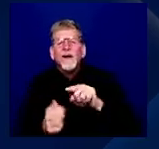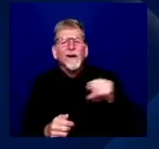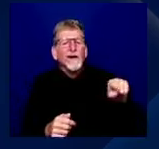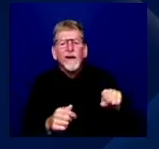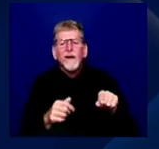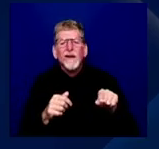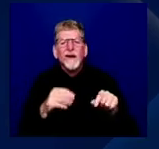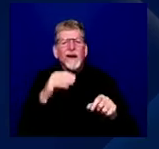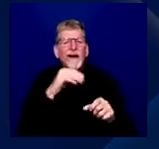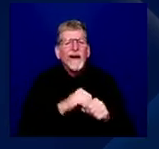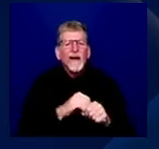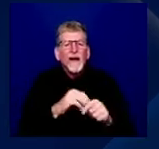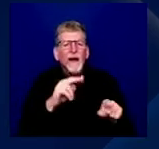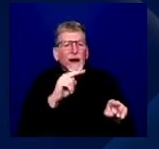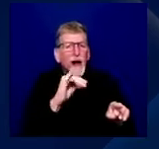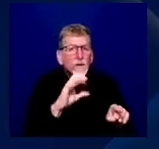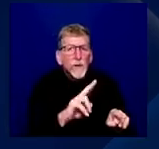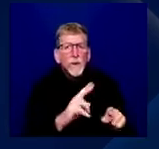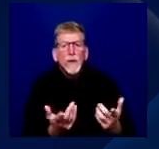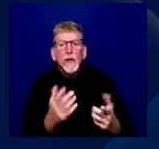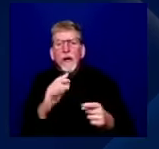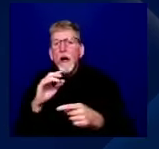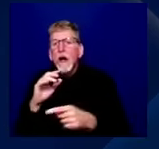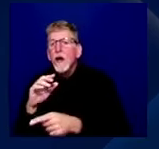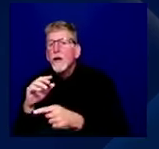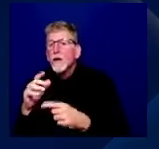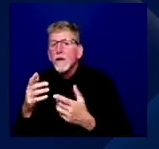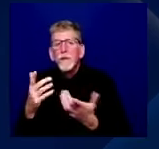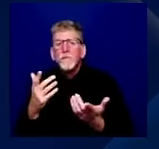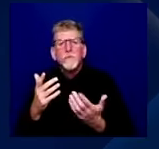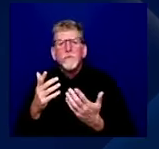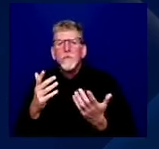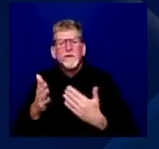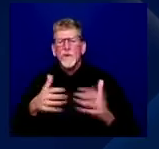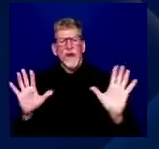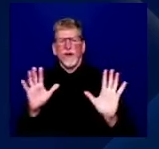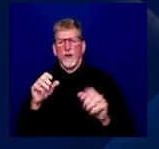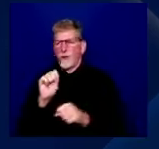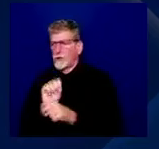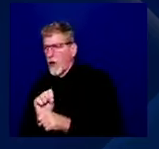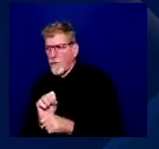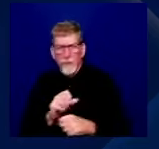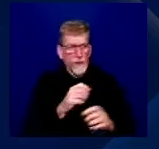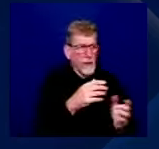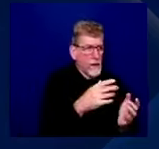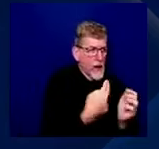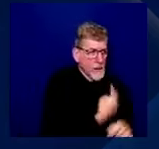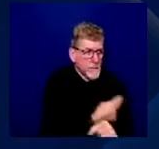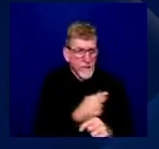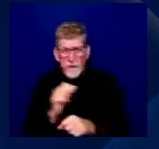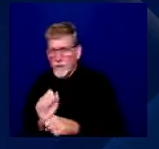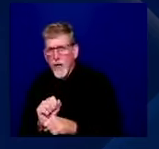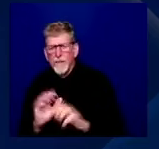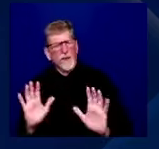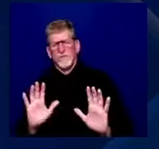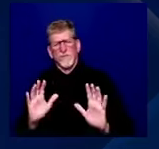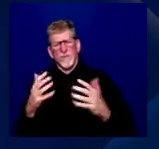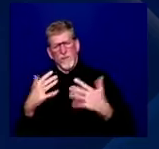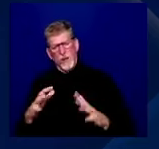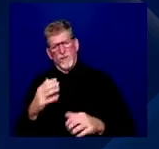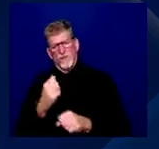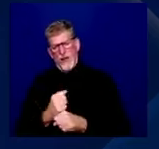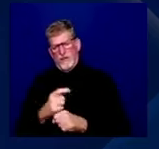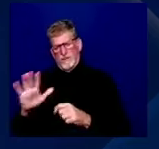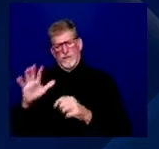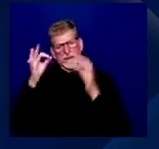and their job, right? That no man, no person should have to make that decision, man or woman ever between their family